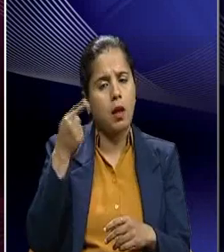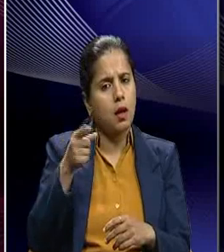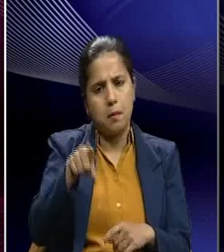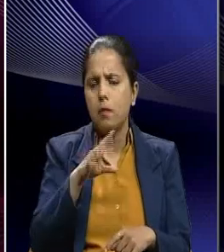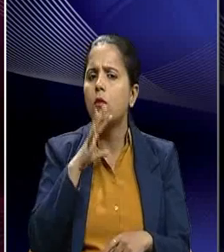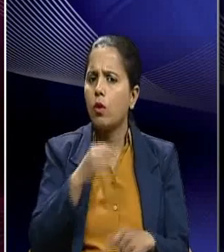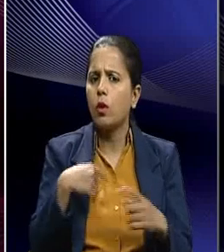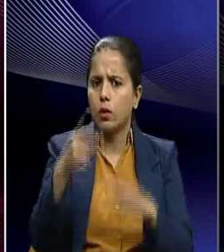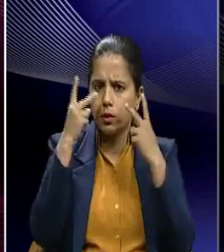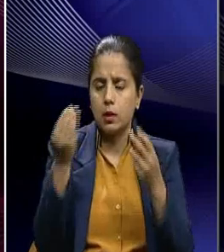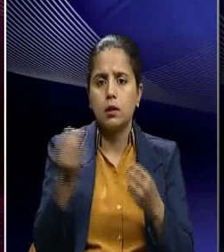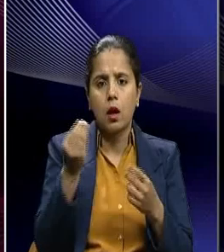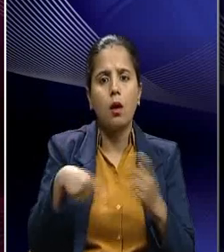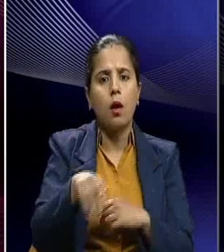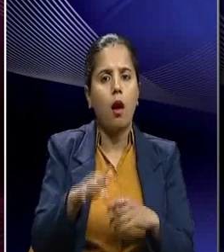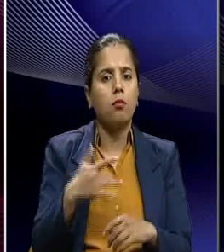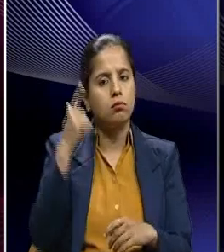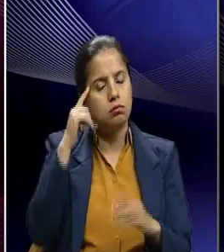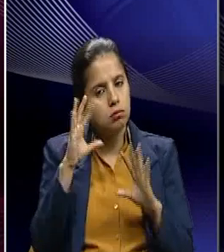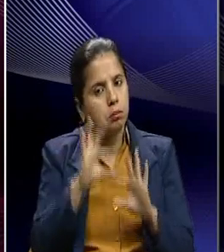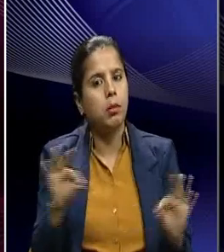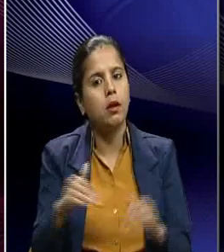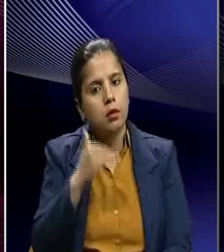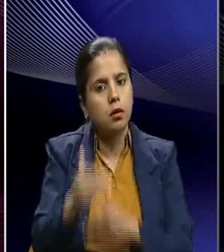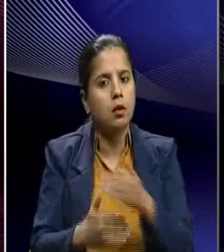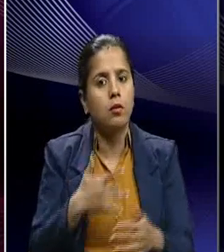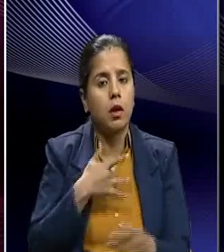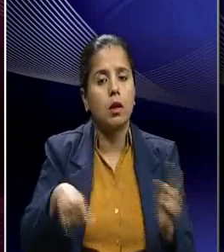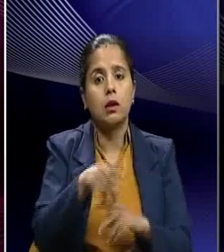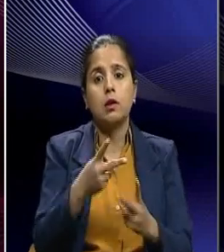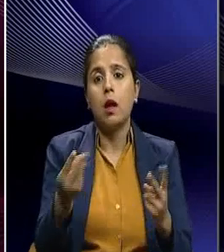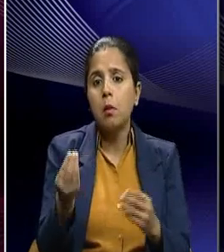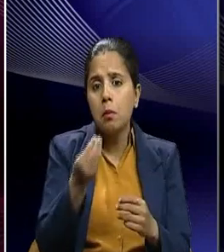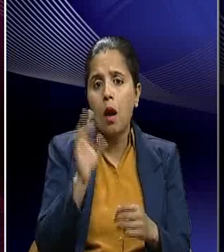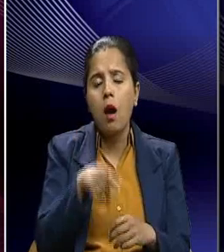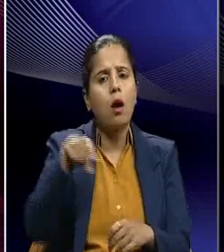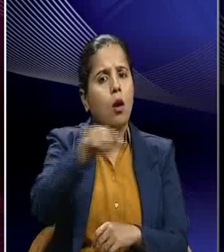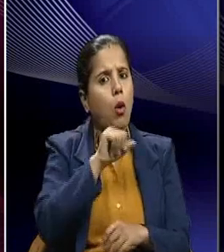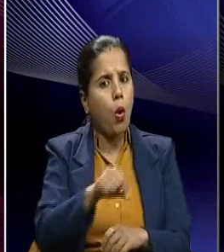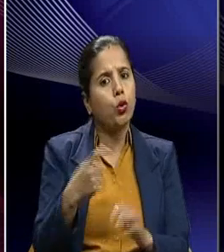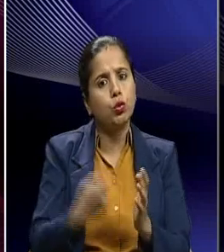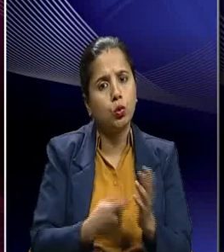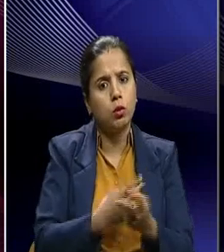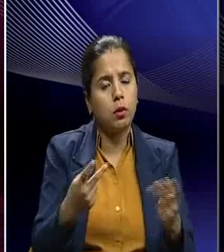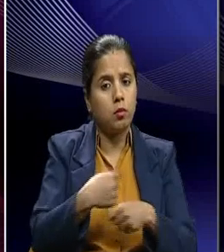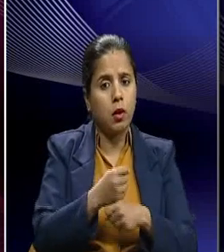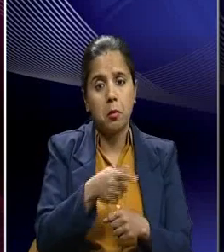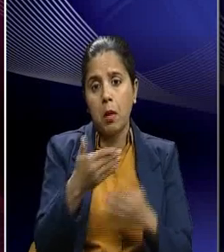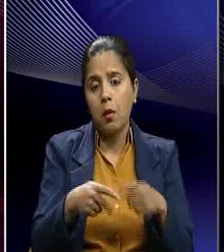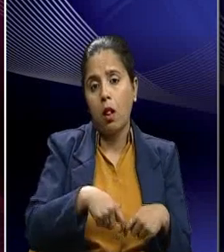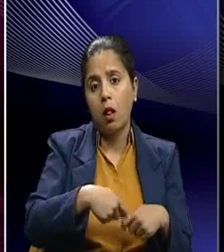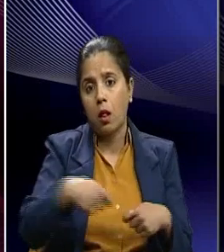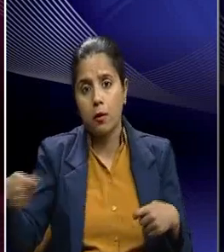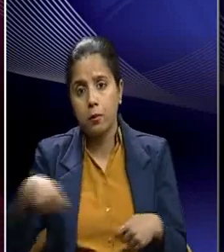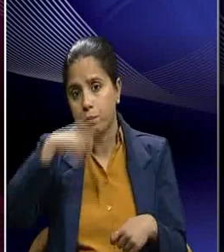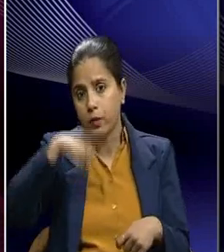in a way some kind of a soothing, some balm for the princes that when they will accede to the Indian